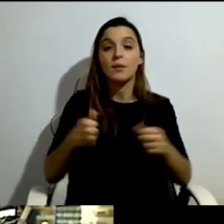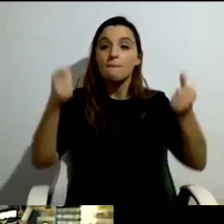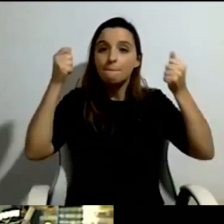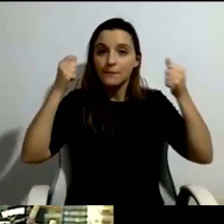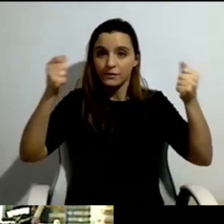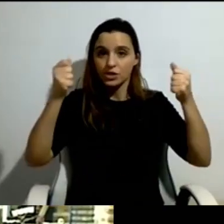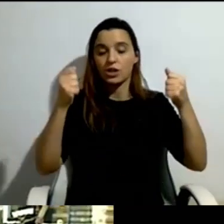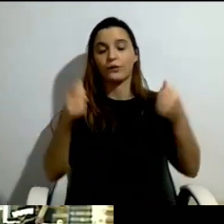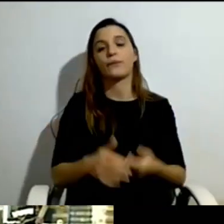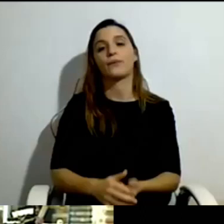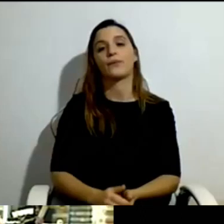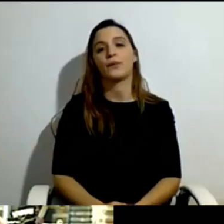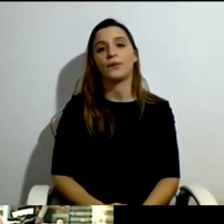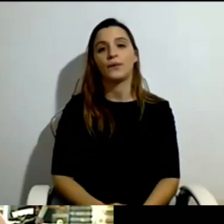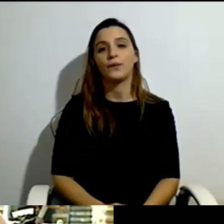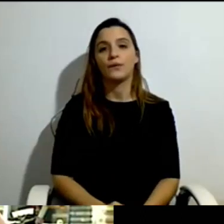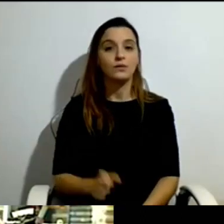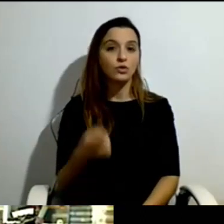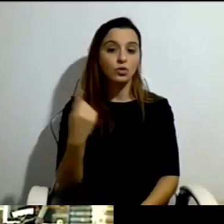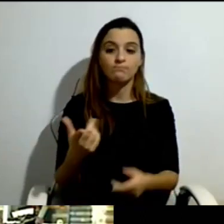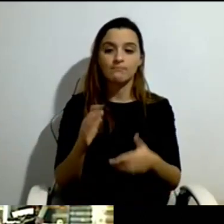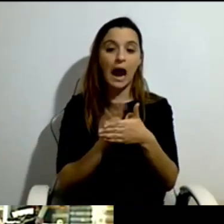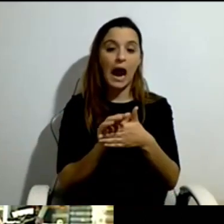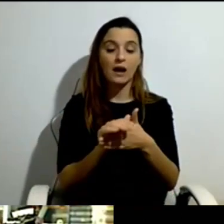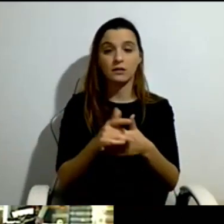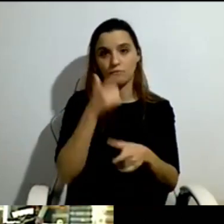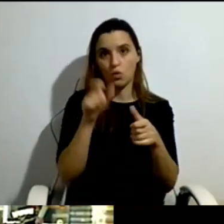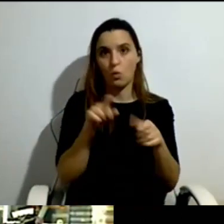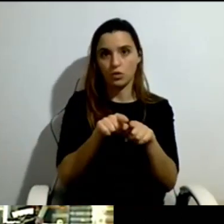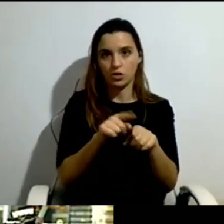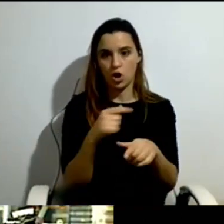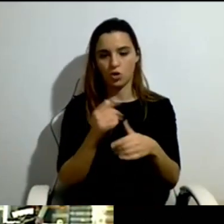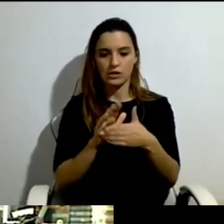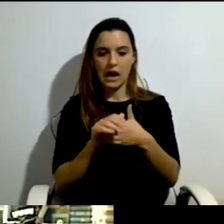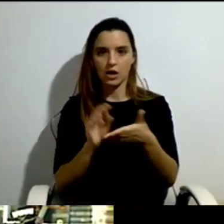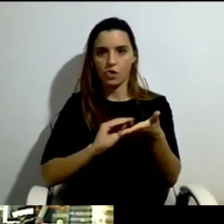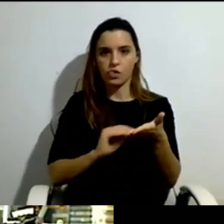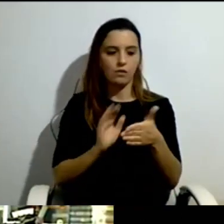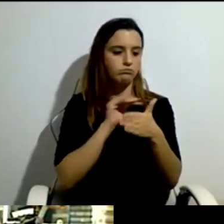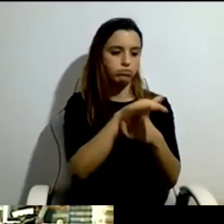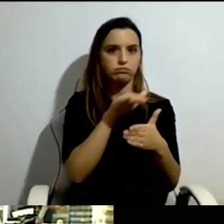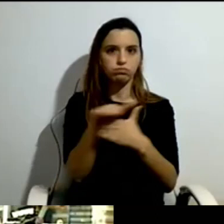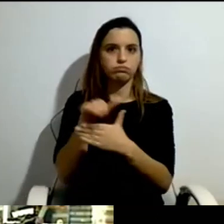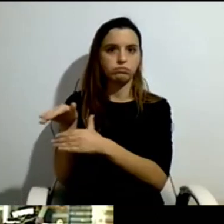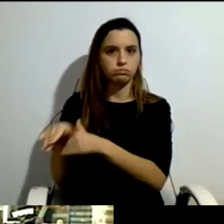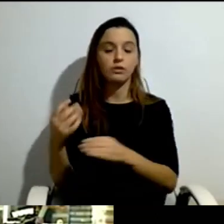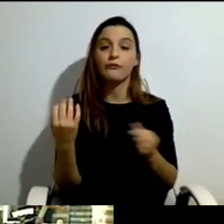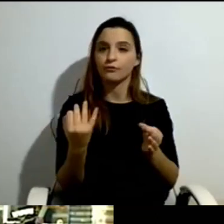different politicians and so on. But one of the most important thing was that our Katharina Kanka collected